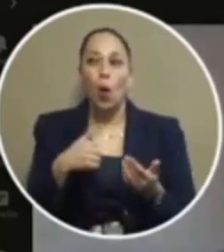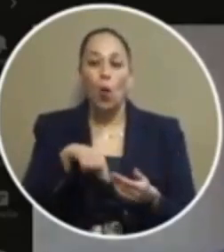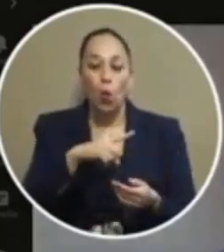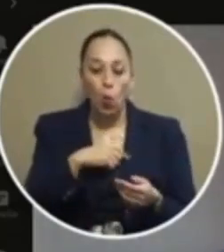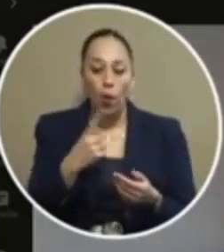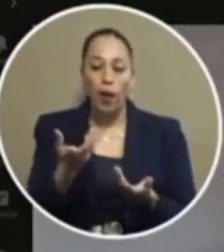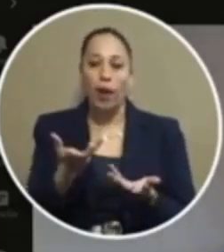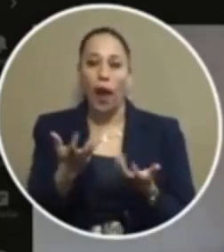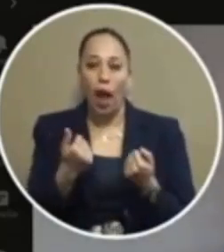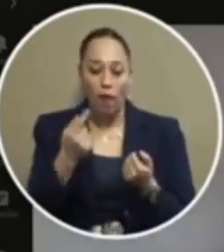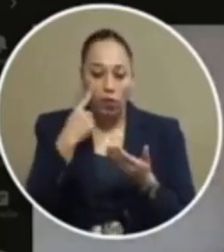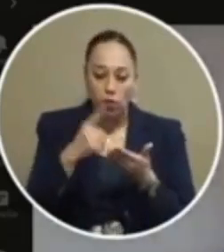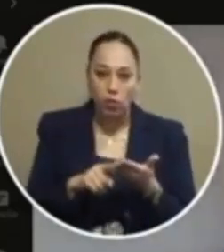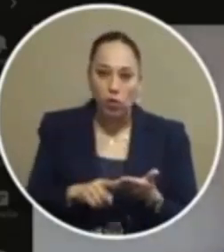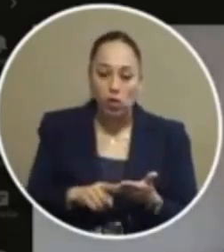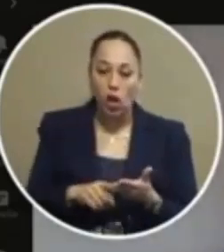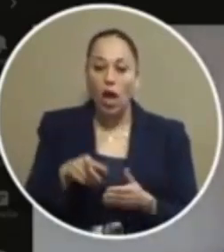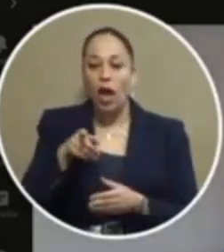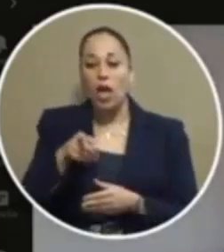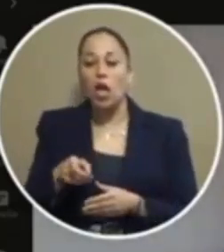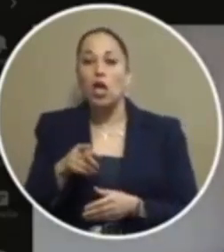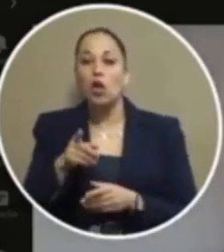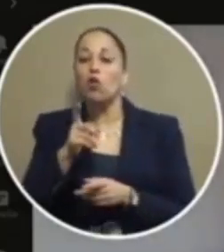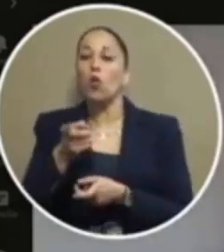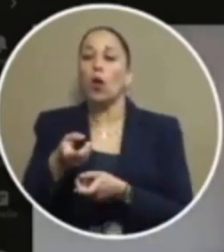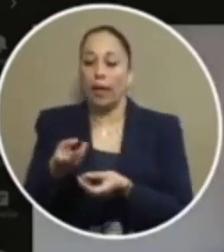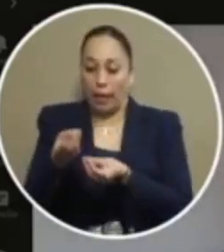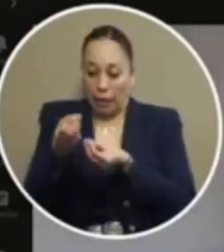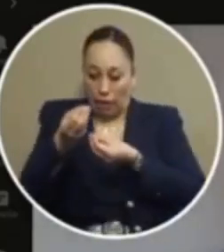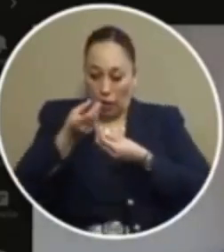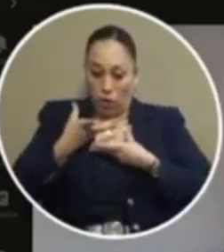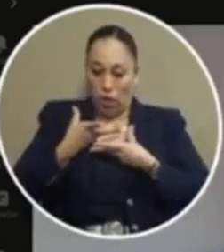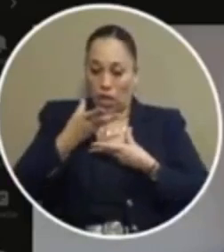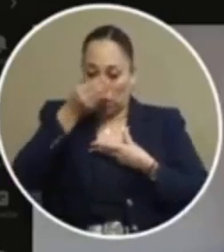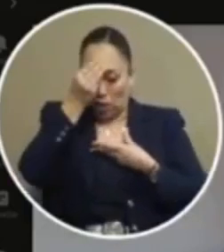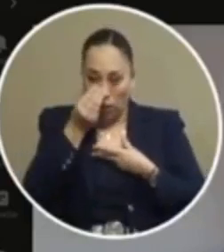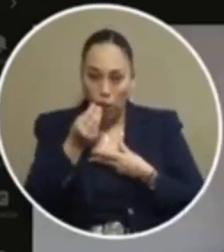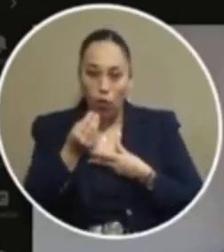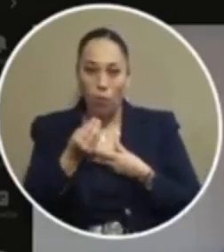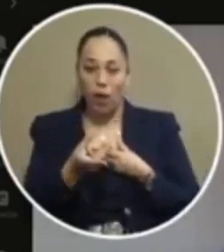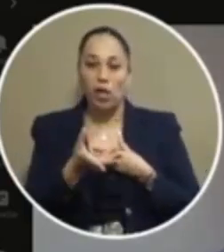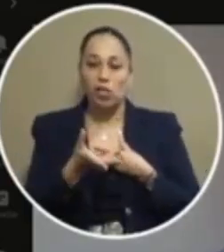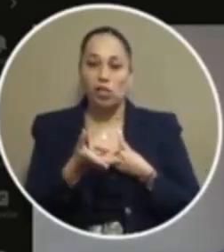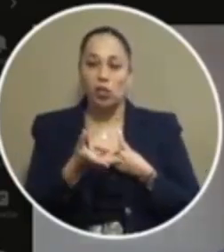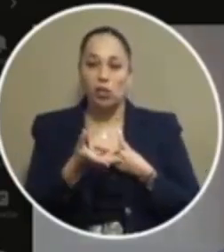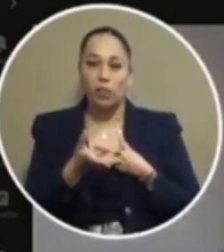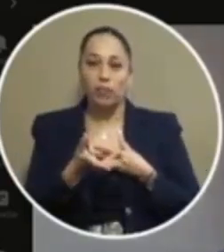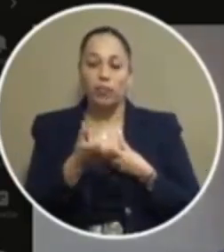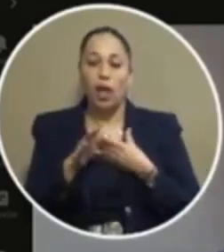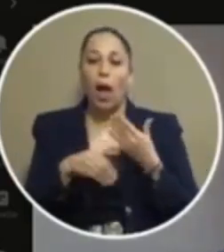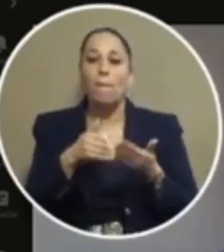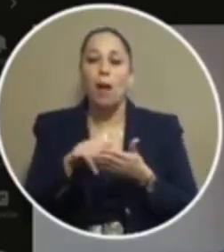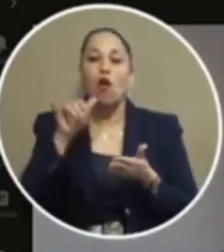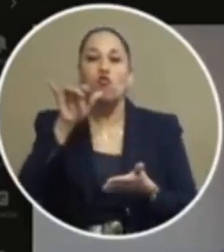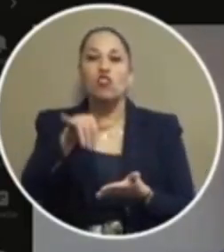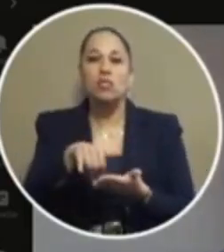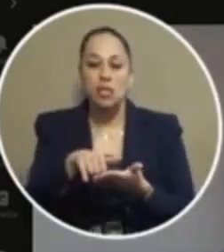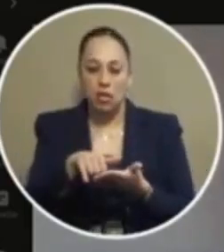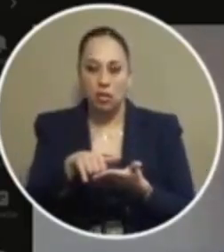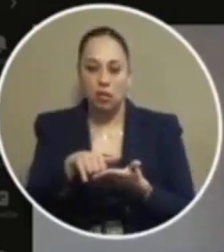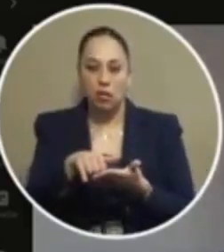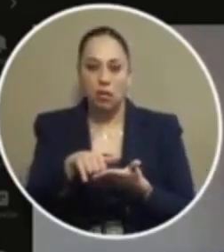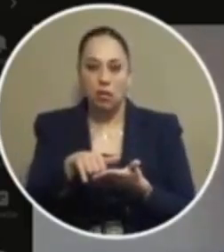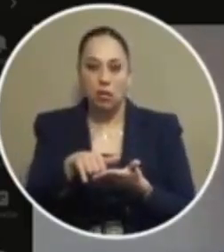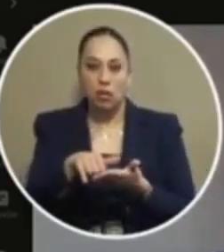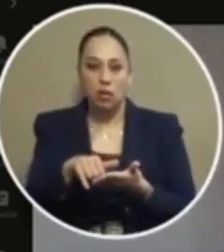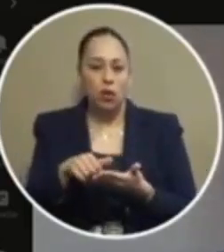staff to research he was actually giving us the information um there about it i mean